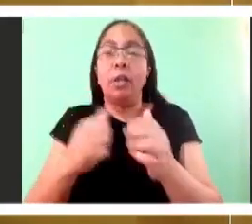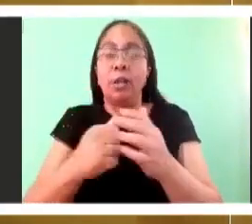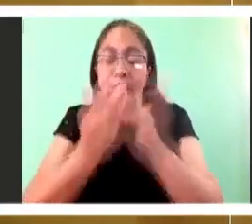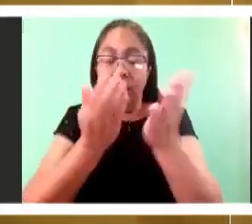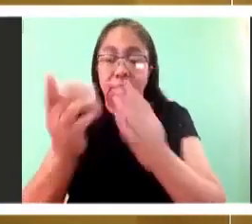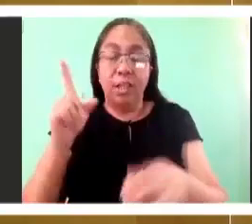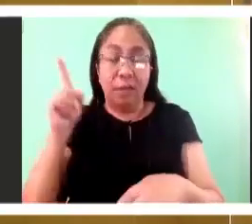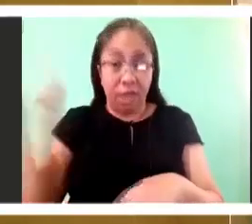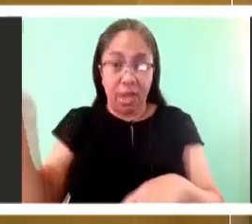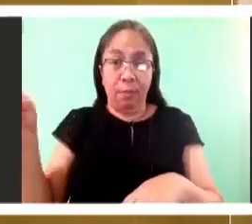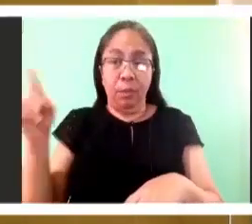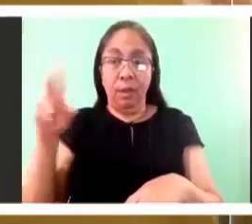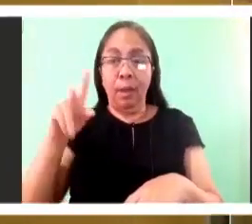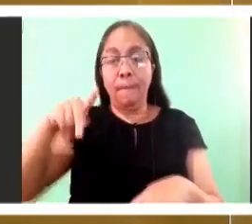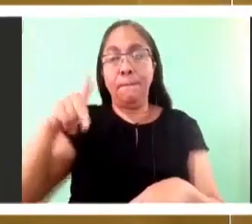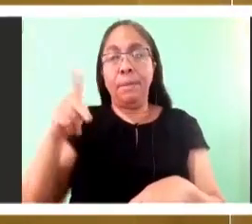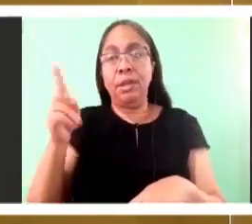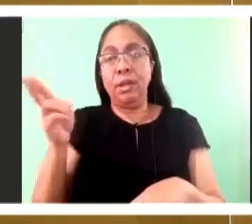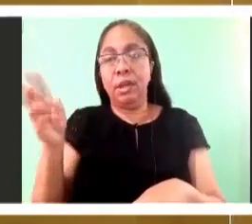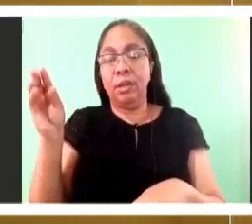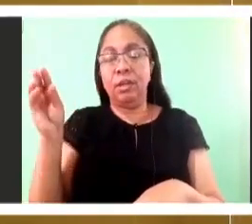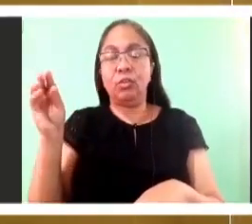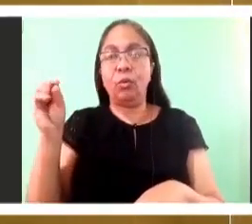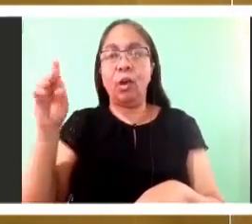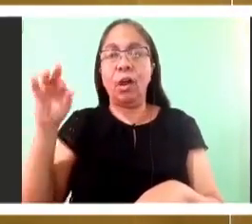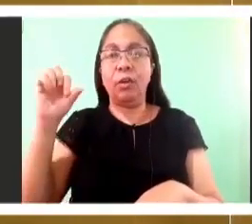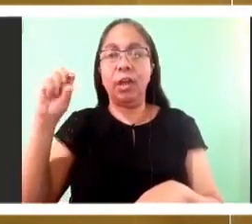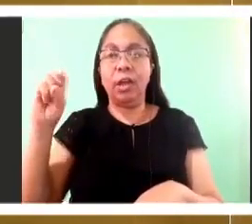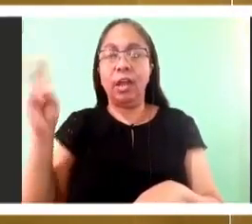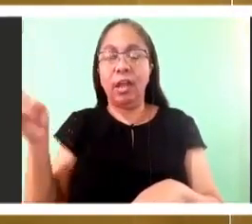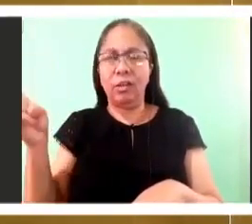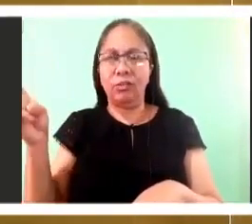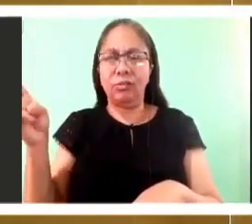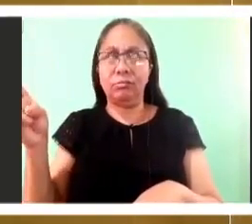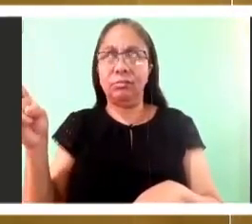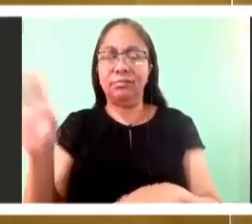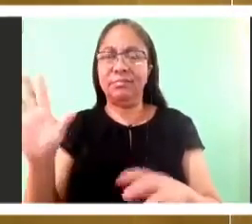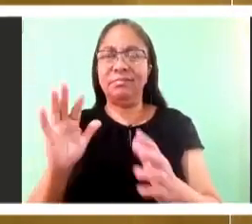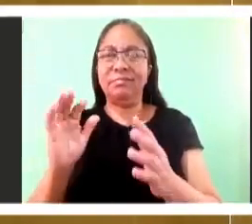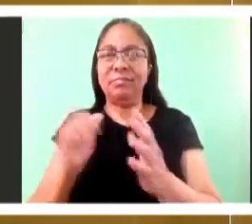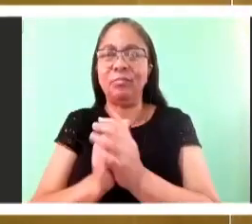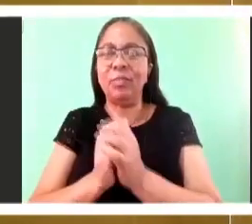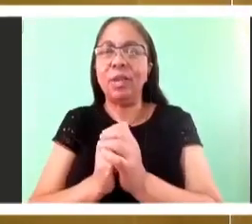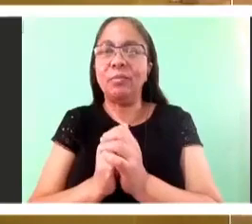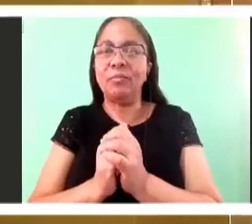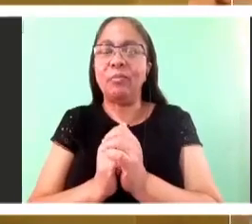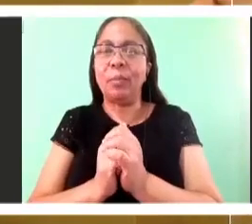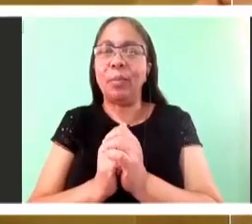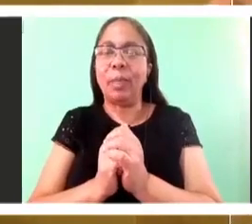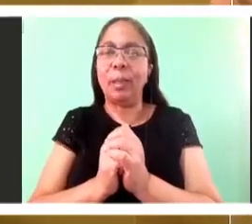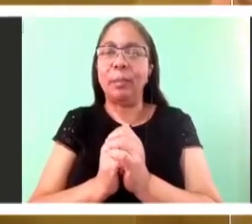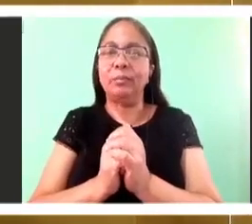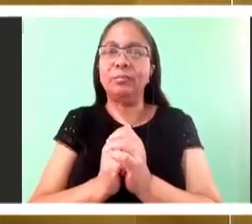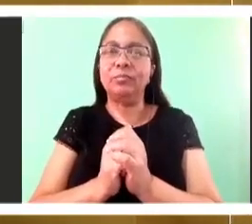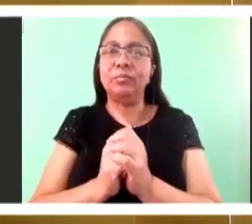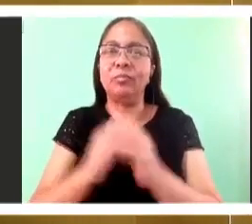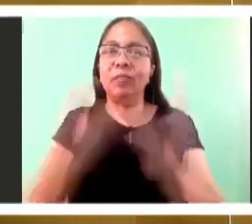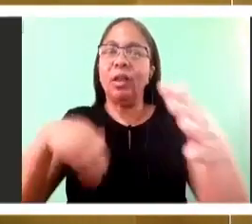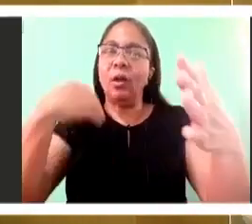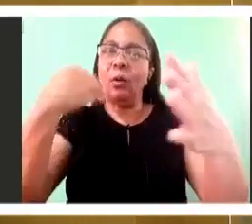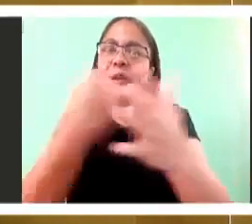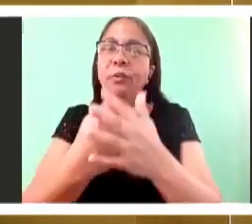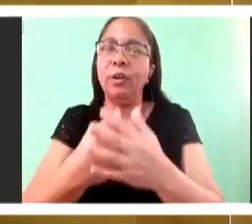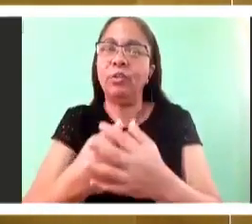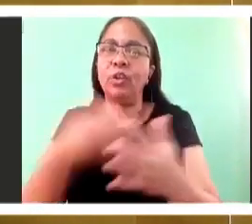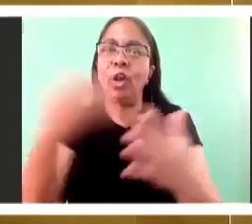They reached into the new promised land and Joshua says as for me and my house I will serve the Lord. There's only one